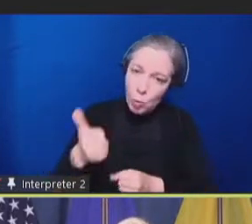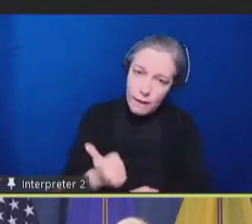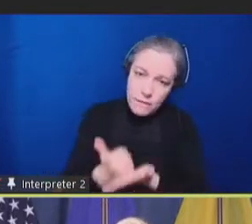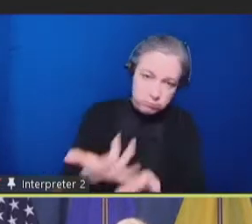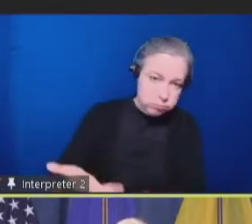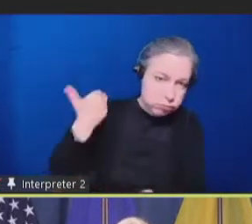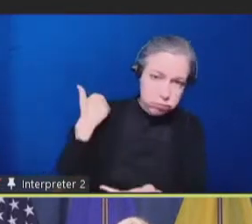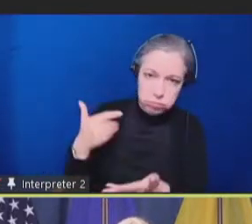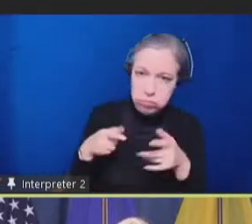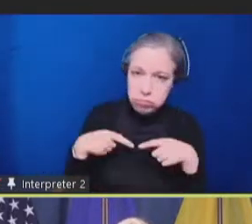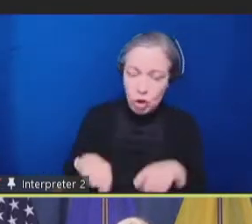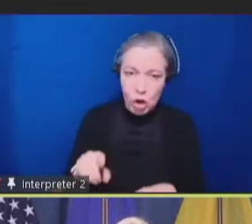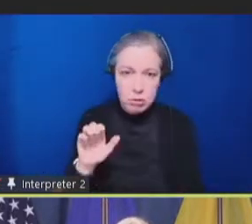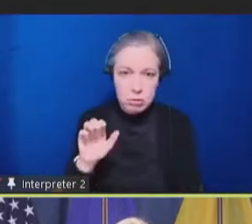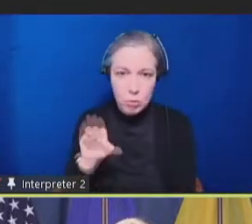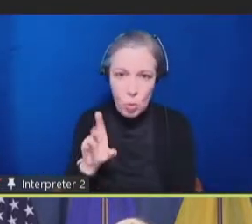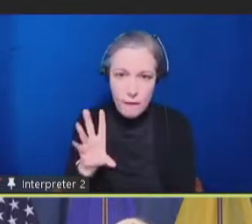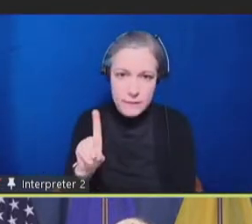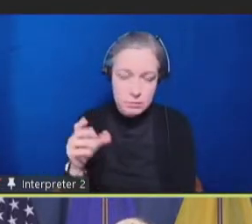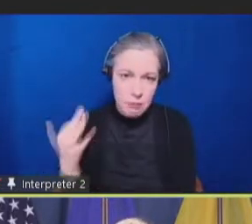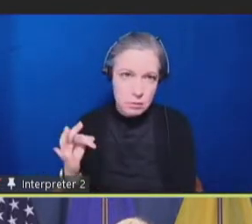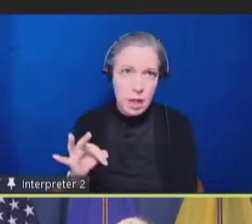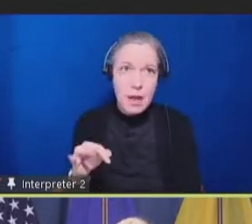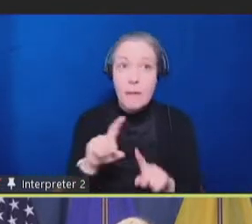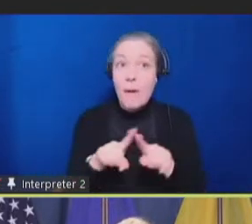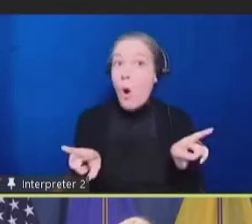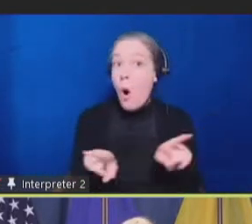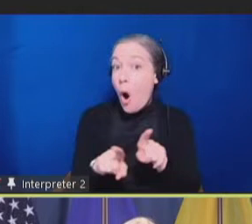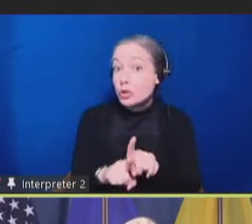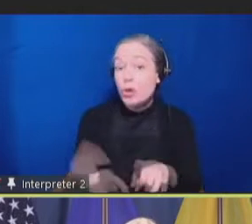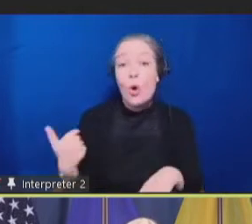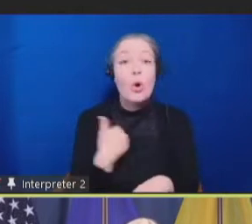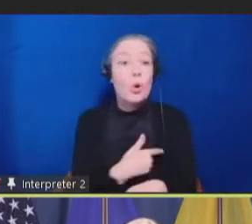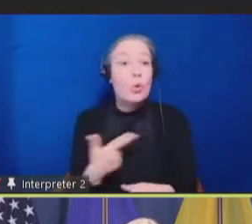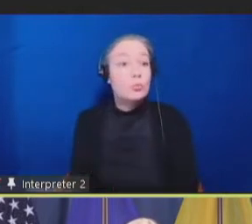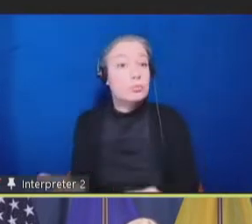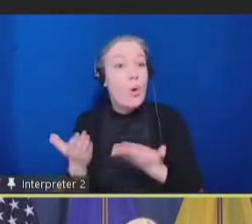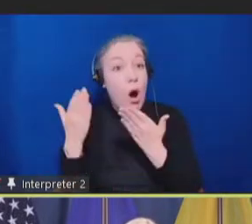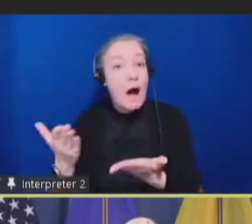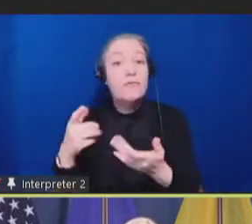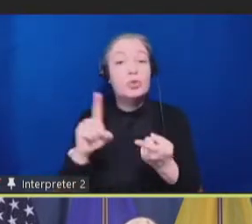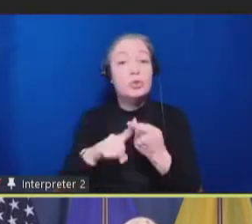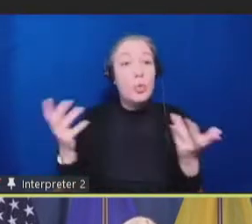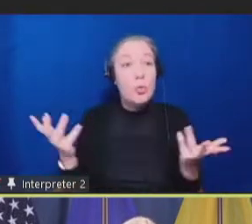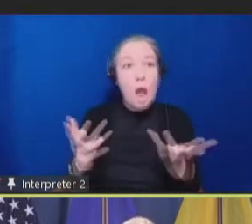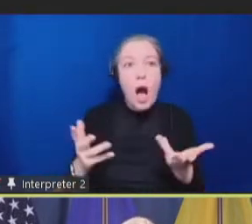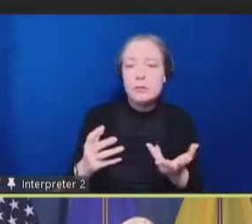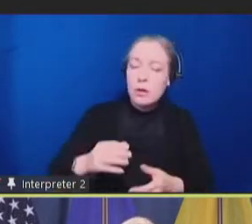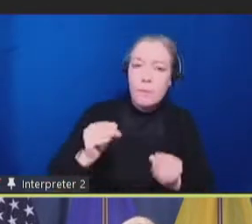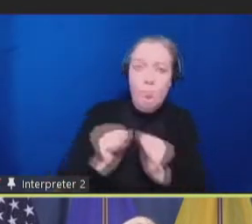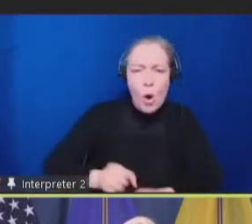rulemaking to tighten 504 regulations. So, Section 504 under the Rehabilitation Act